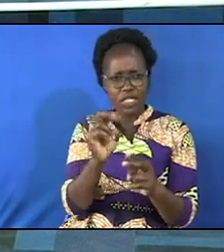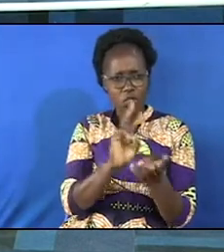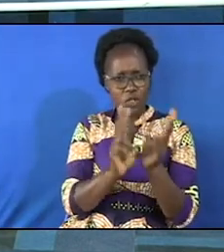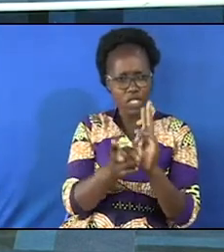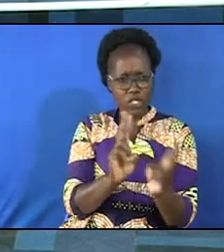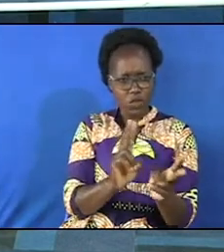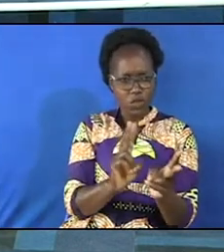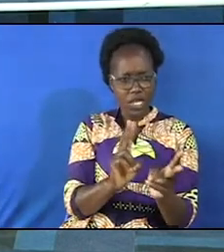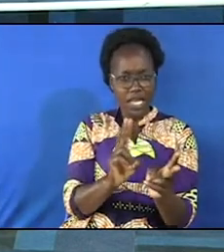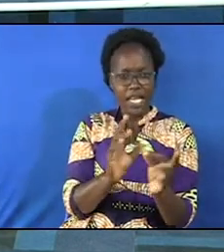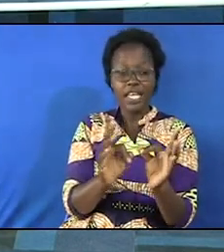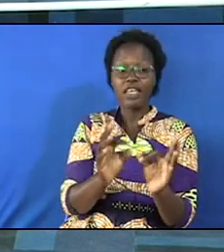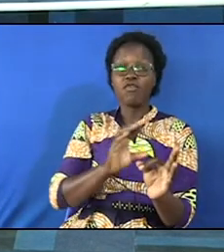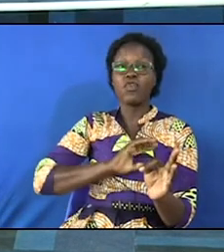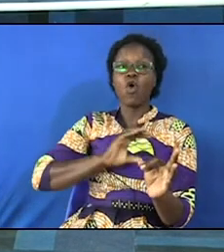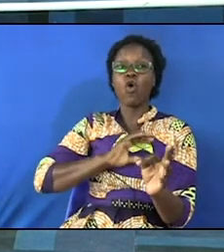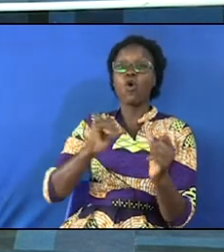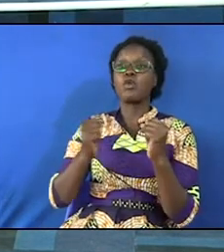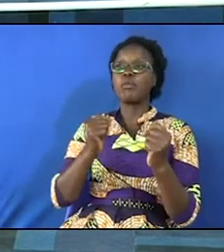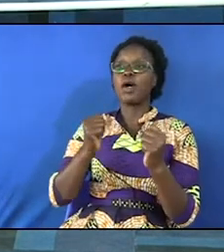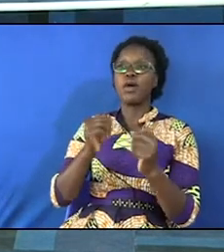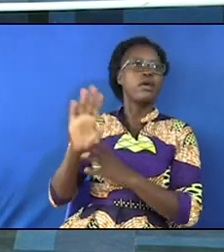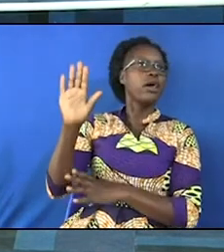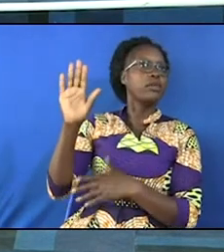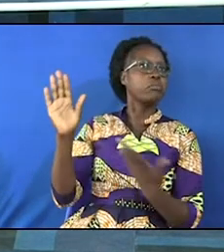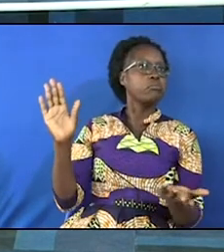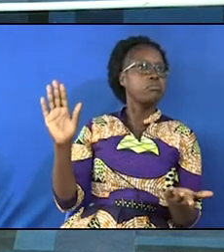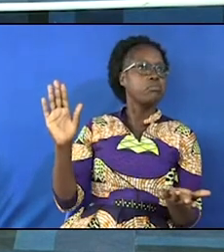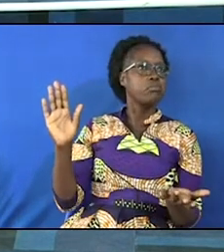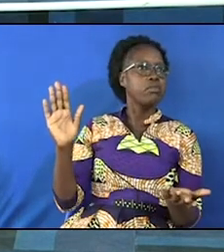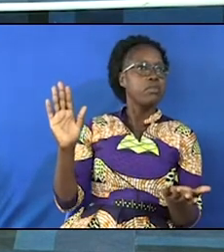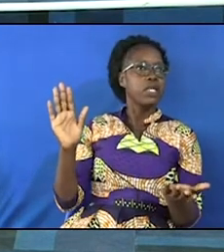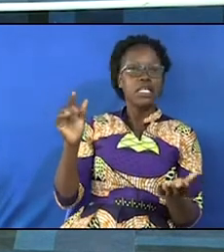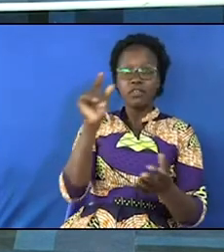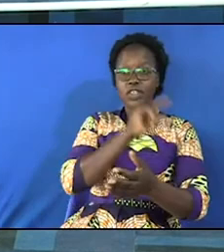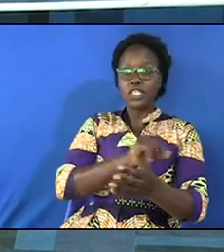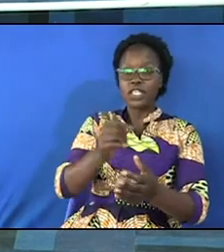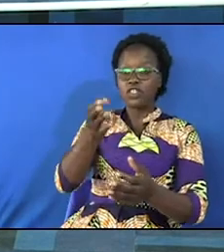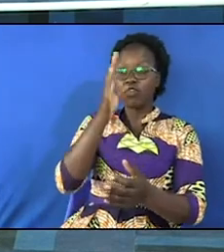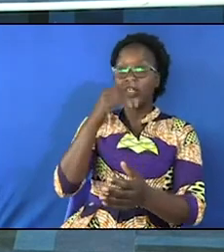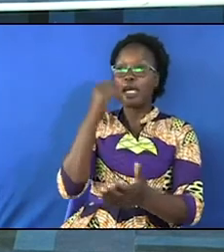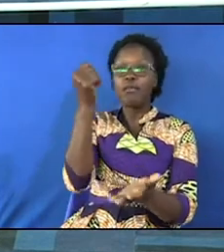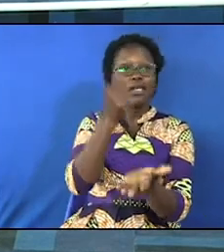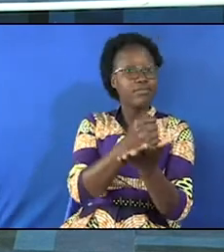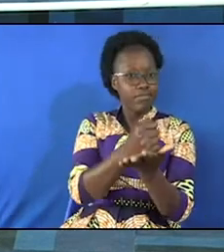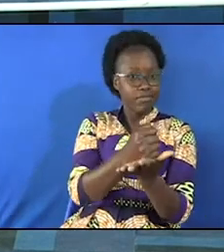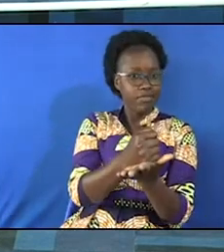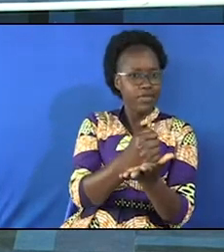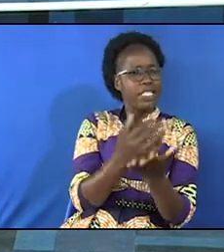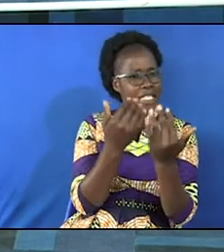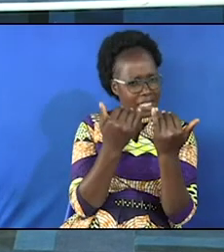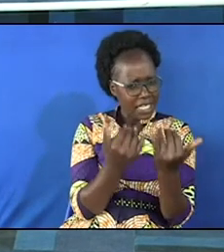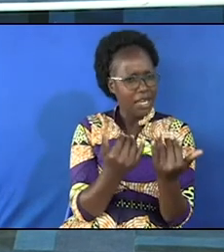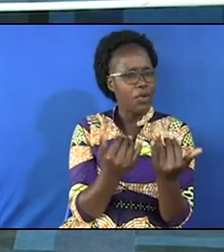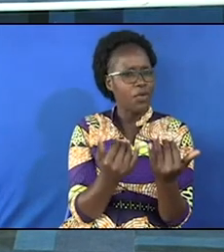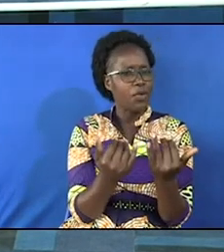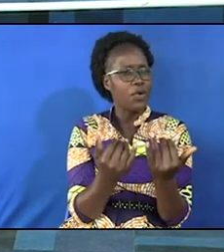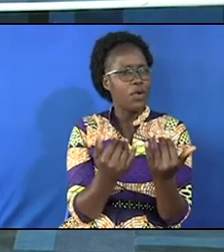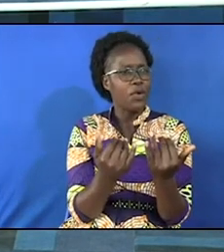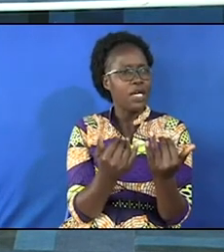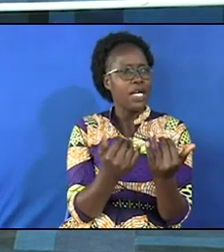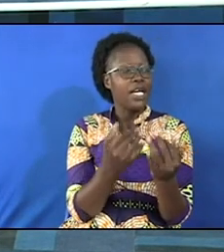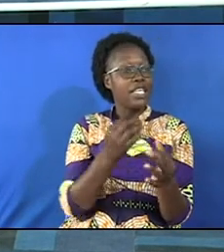if it is by your own power raise your hand if it is by the grace of God say amen now I'm saying that